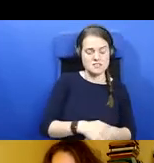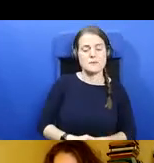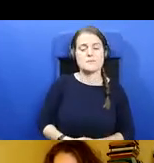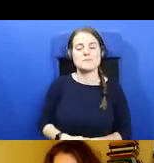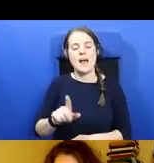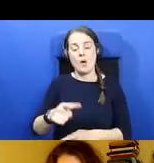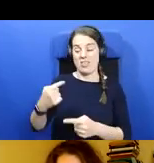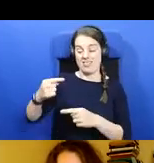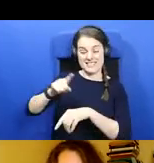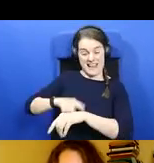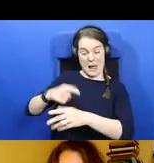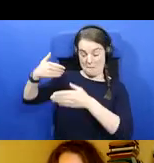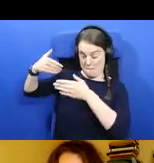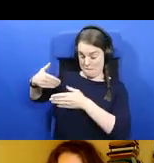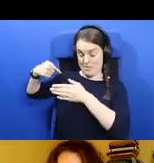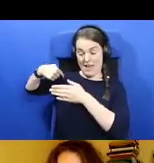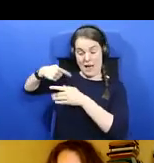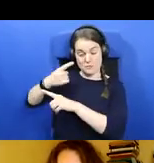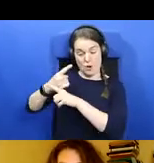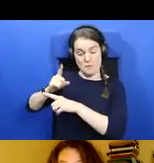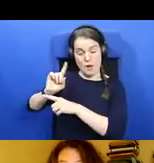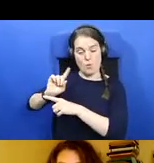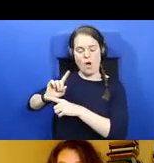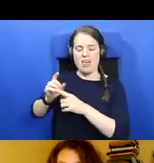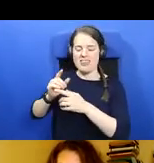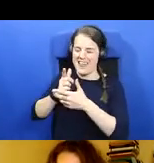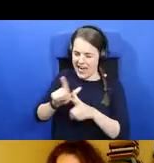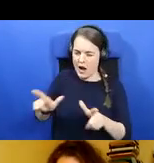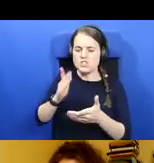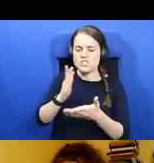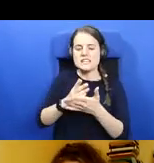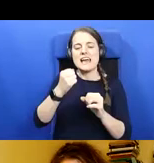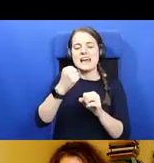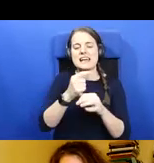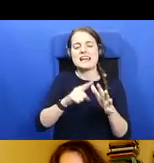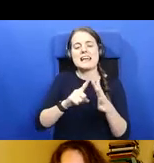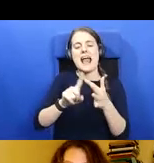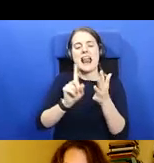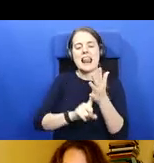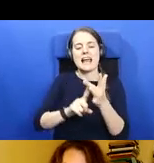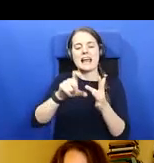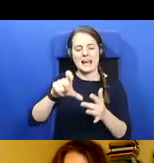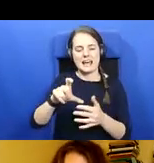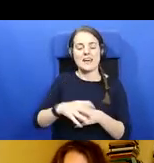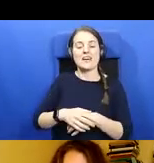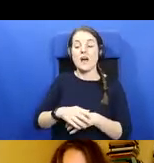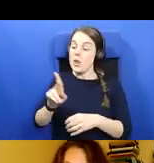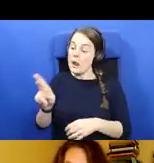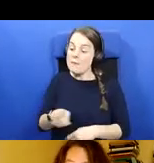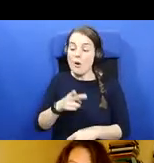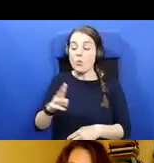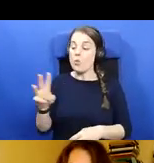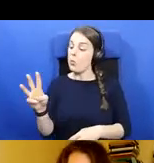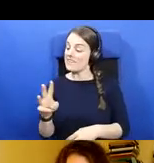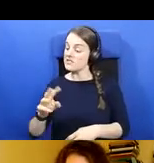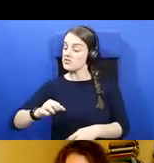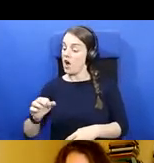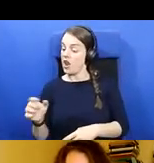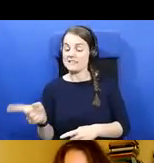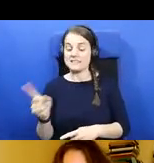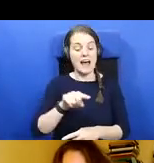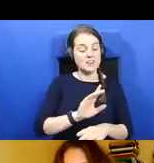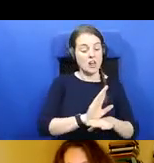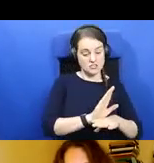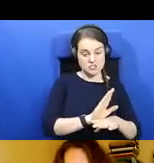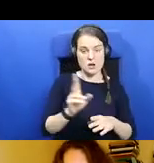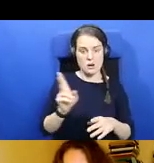main shared language we're talking about is Gaelic. So Gaelic, there's Gaelic speaking communities in both Western Scotland and in Ulster